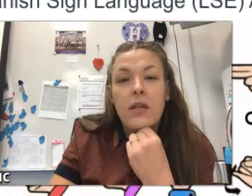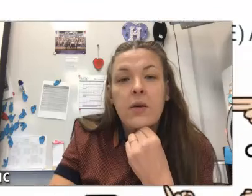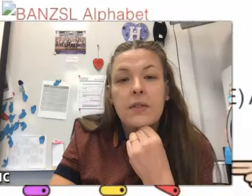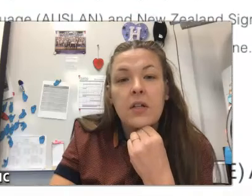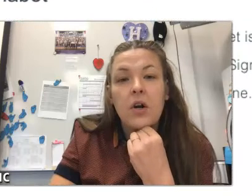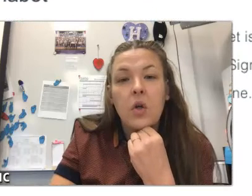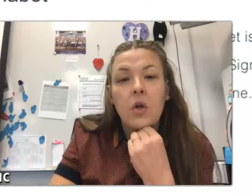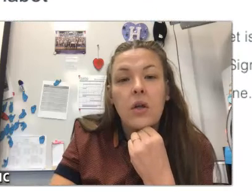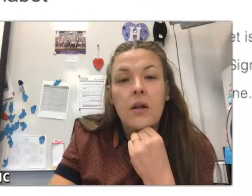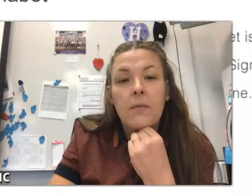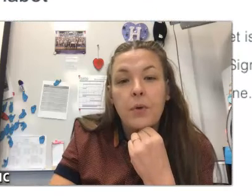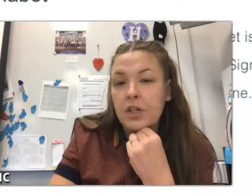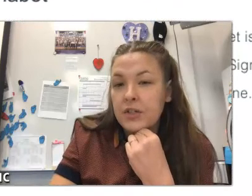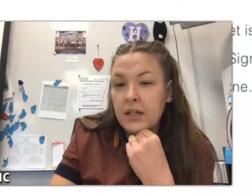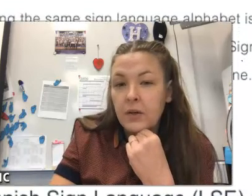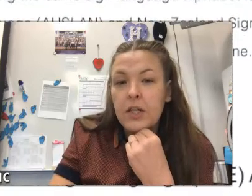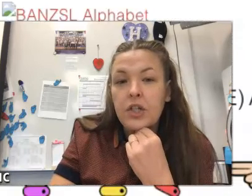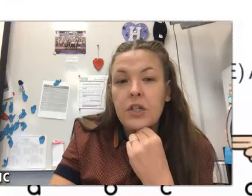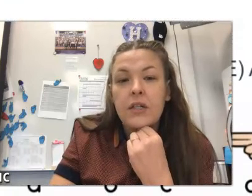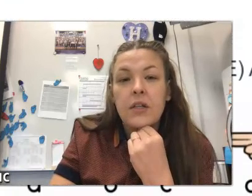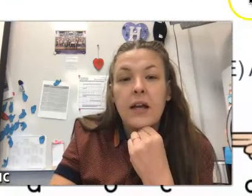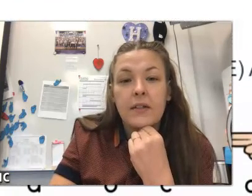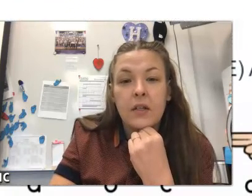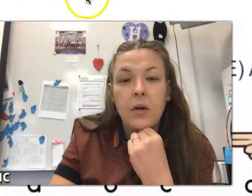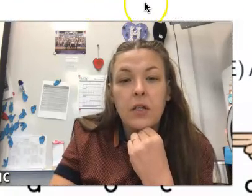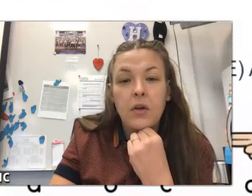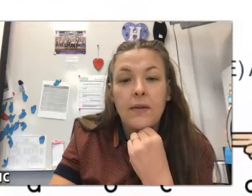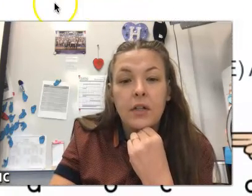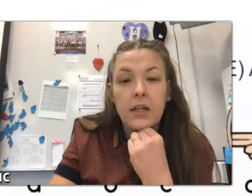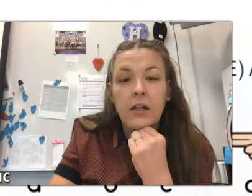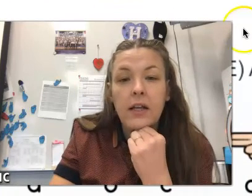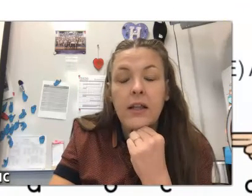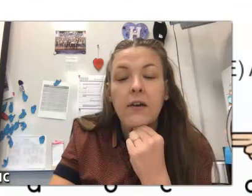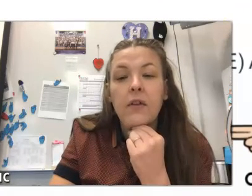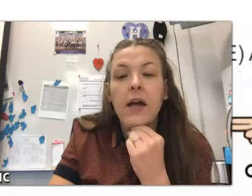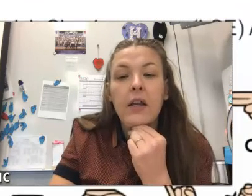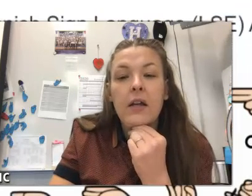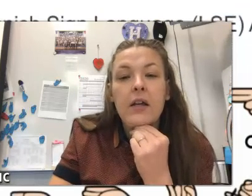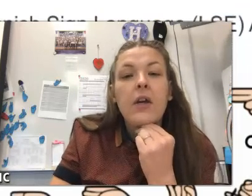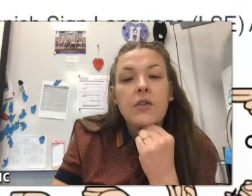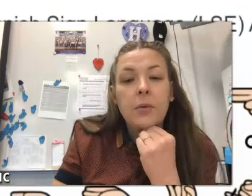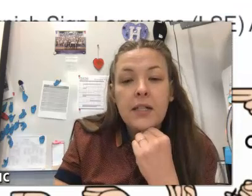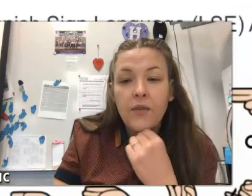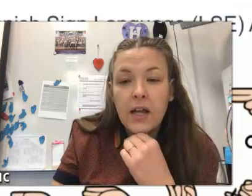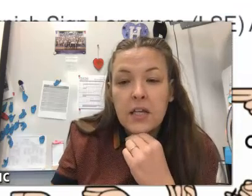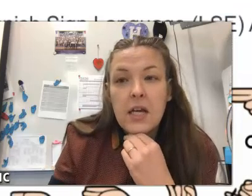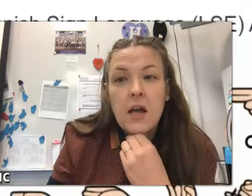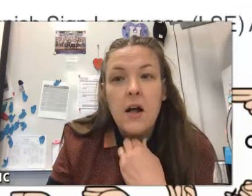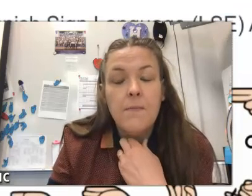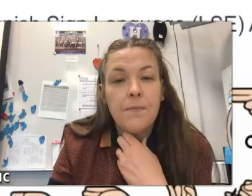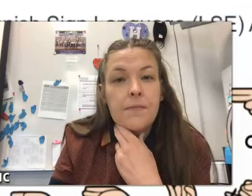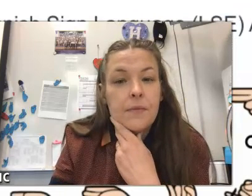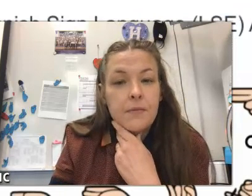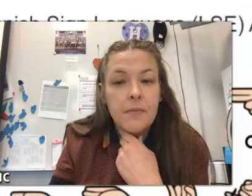or you can use this article. British Sign Language is an excellent one. You'll have to click the link there for that. So please find